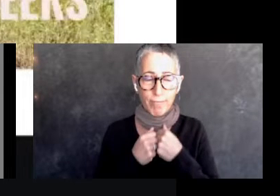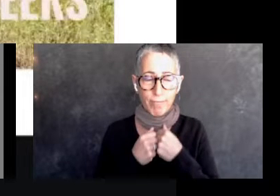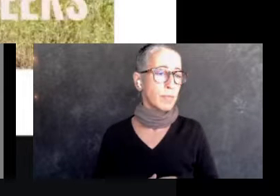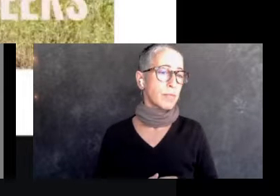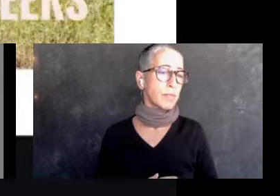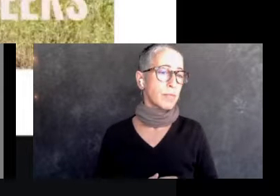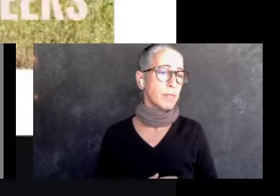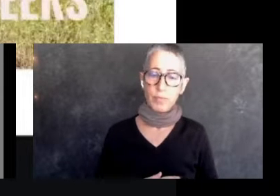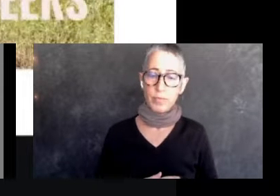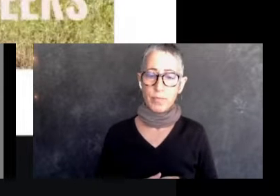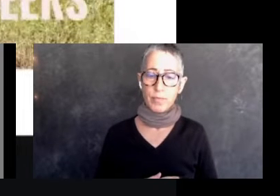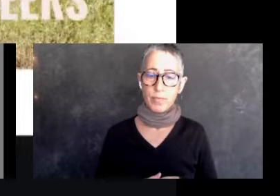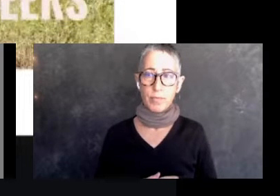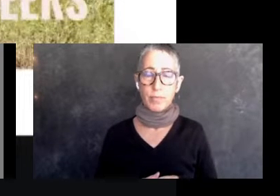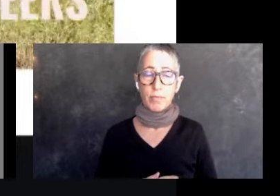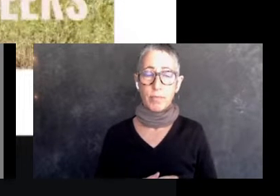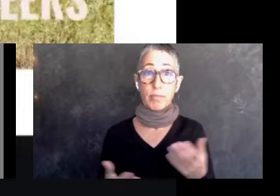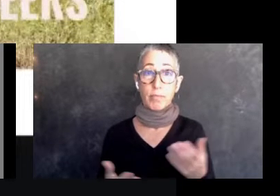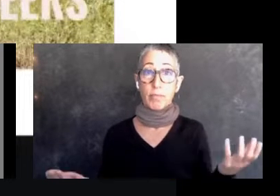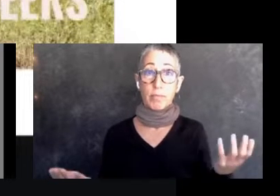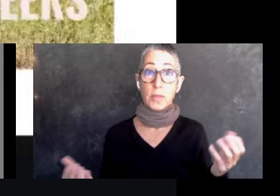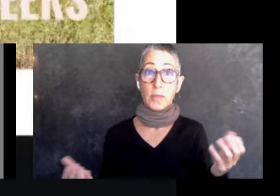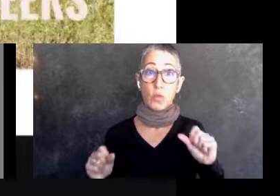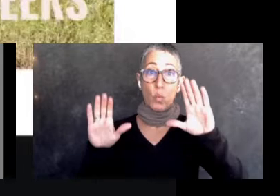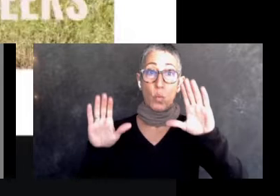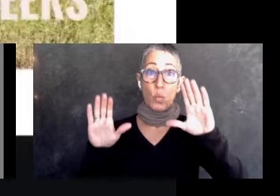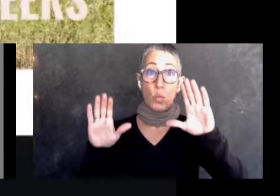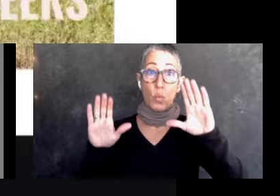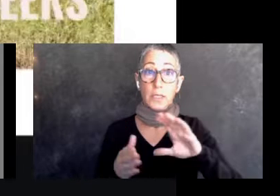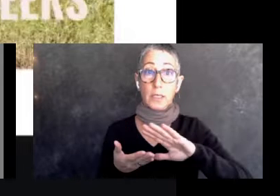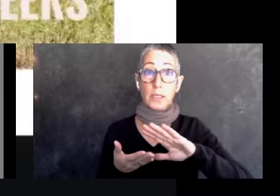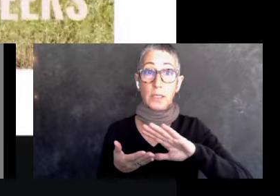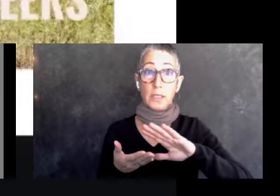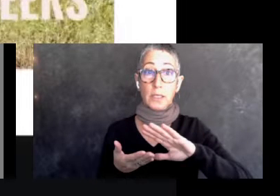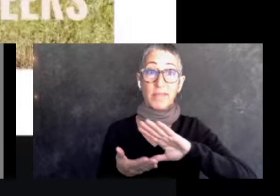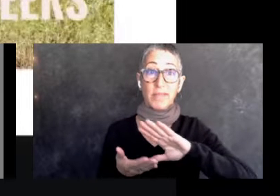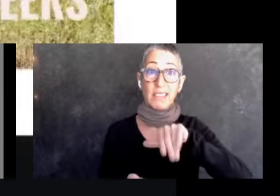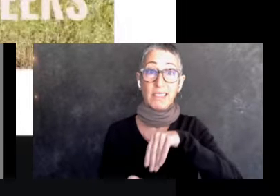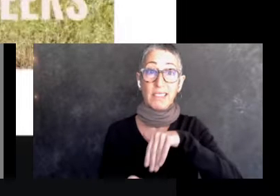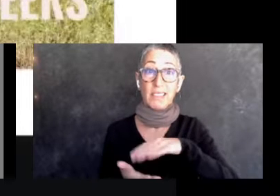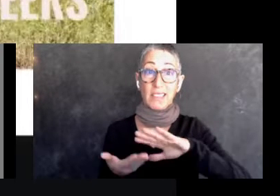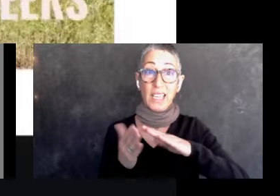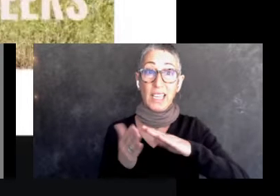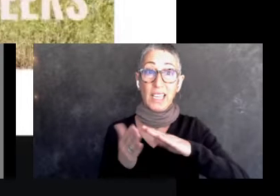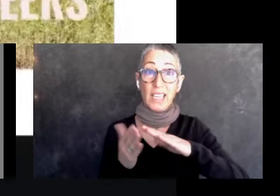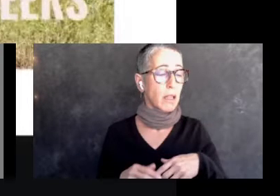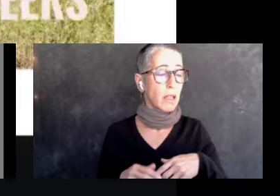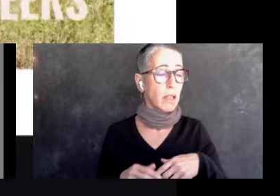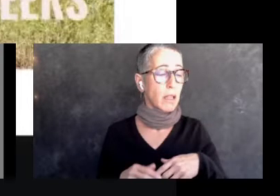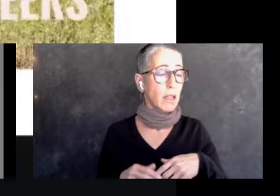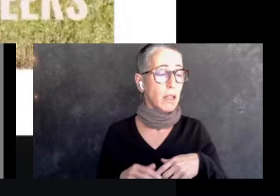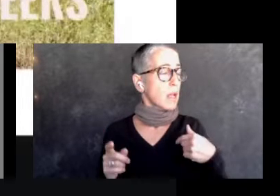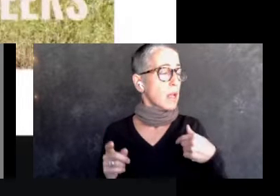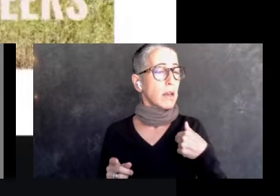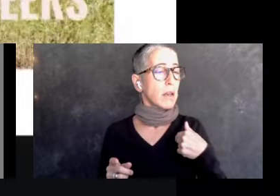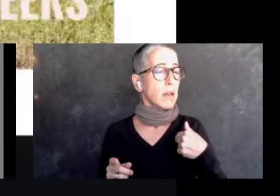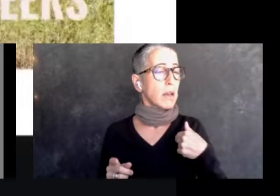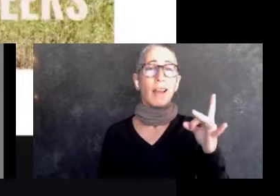how fantastic it is, but I also hate the fact that we, uh,